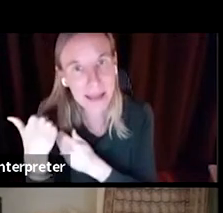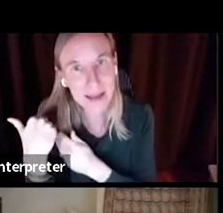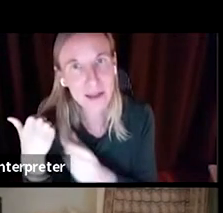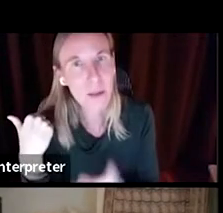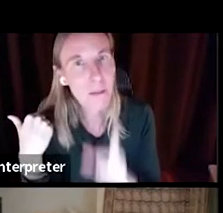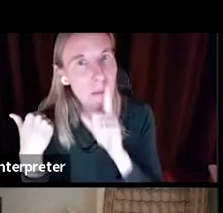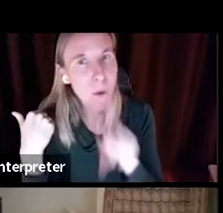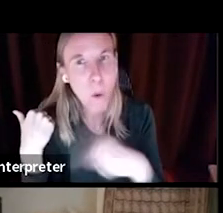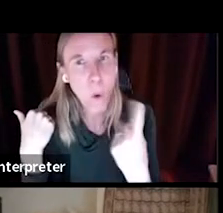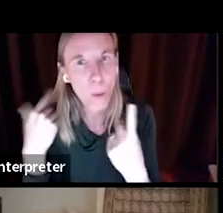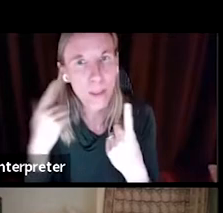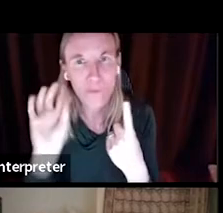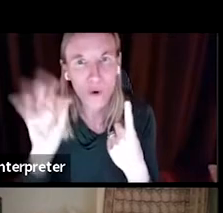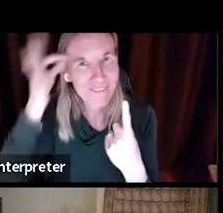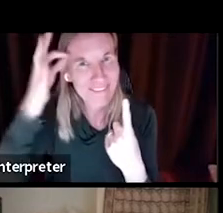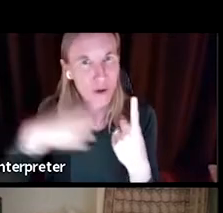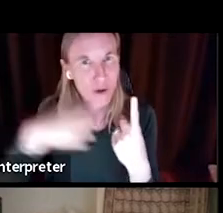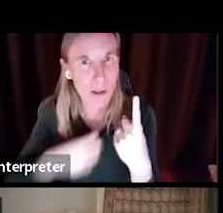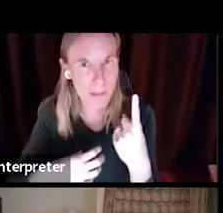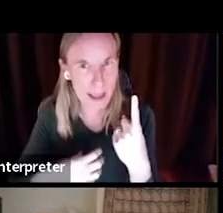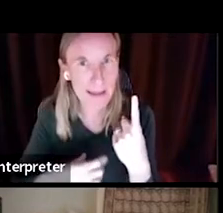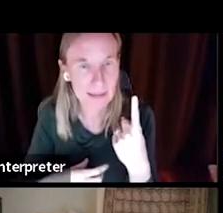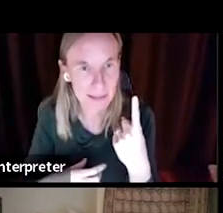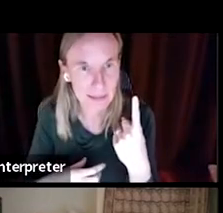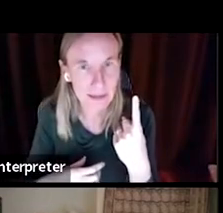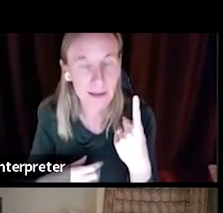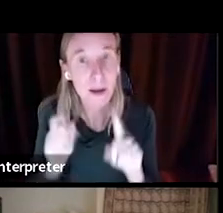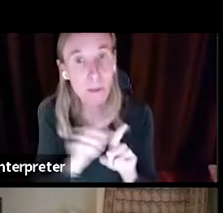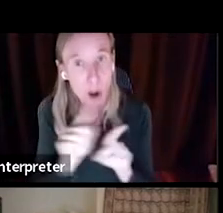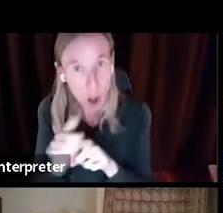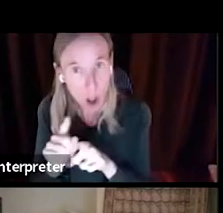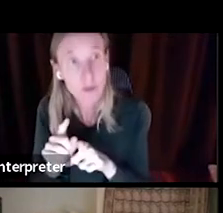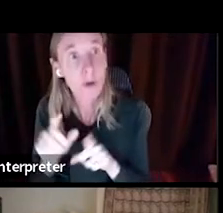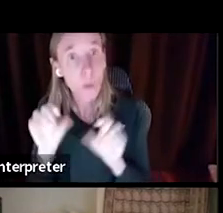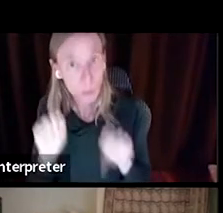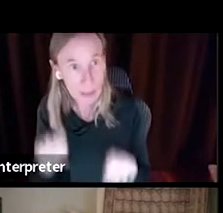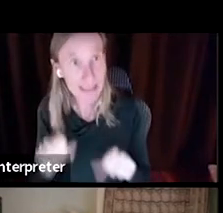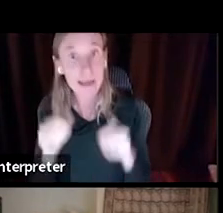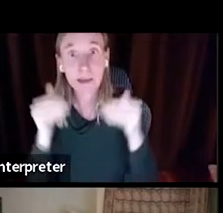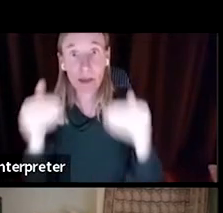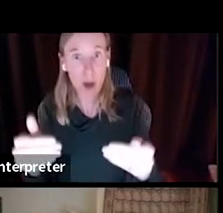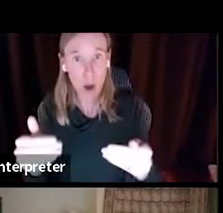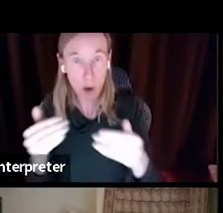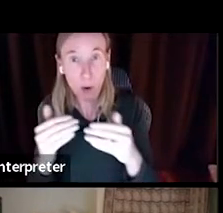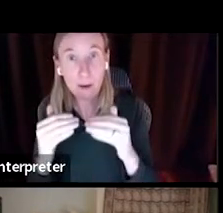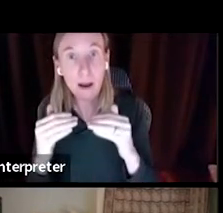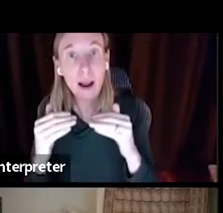federal compliance, but also so that we can go above and beyond those minimums.